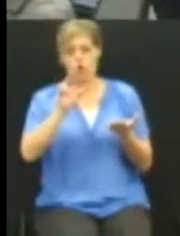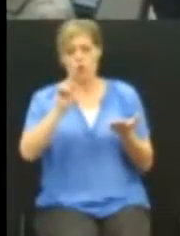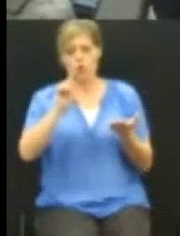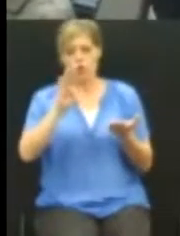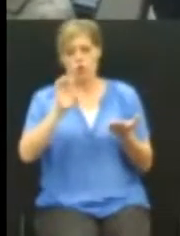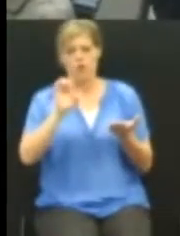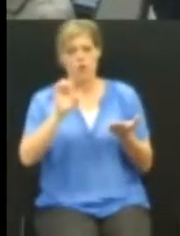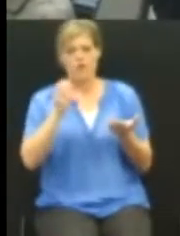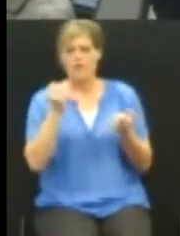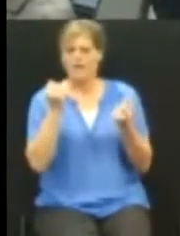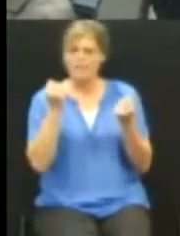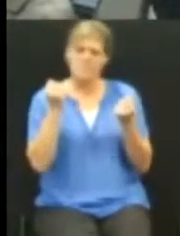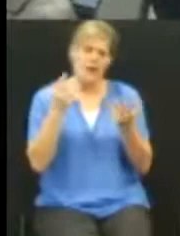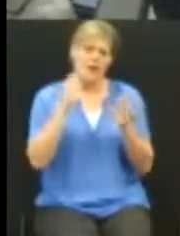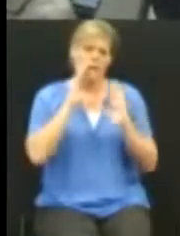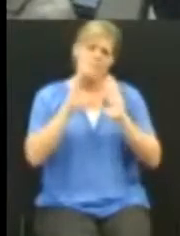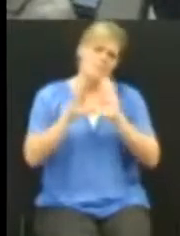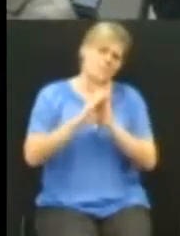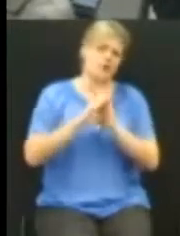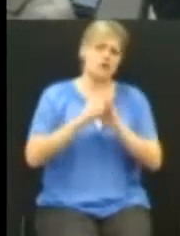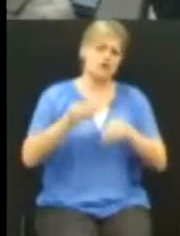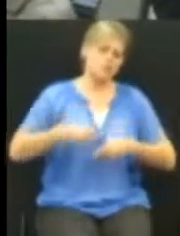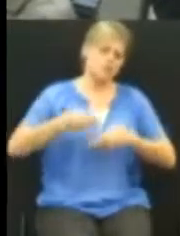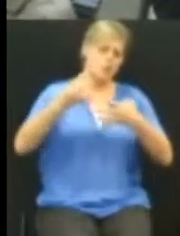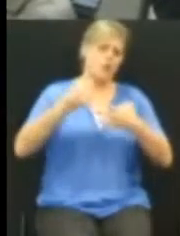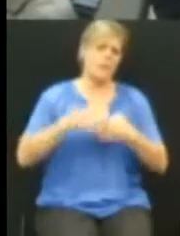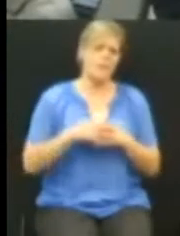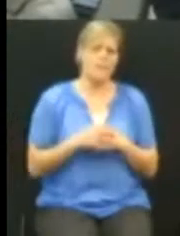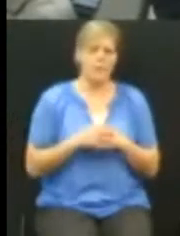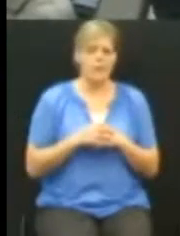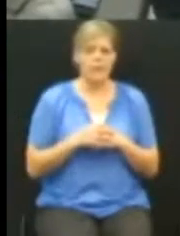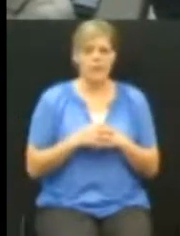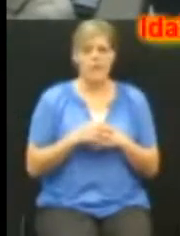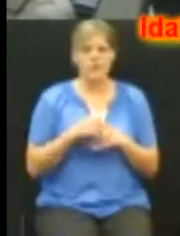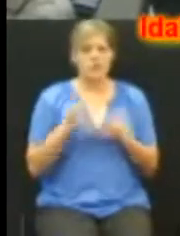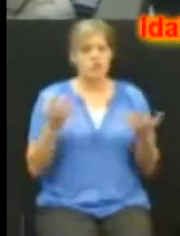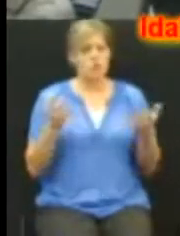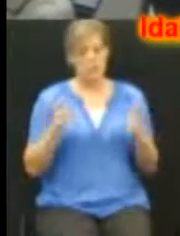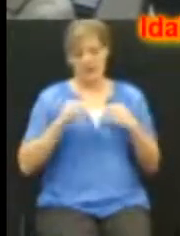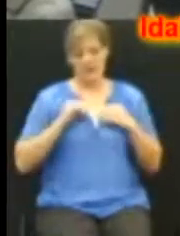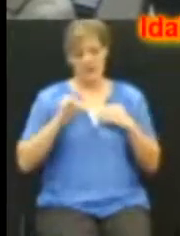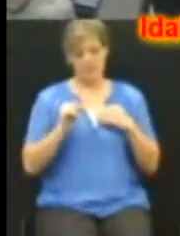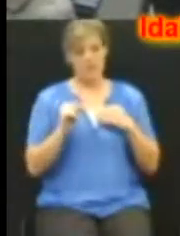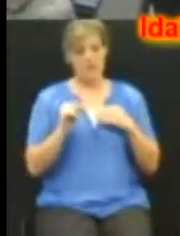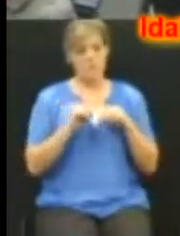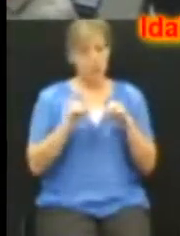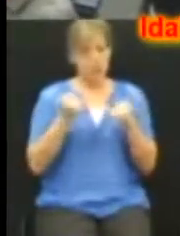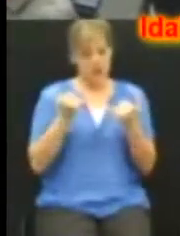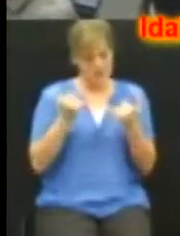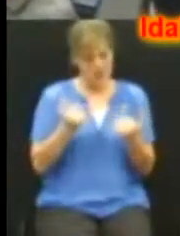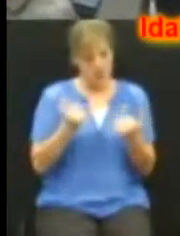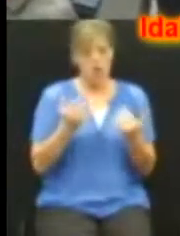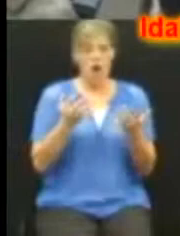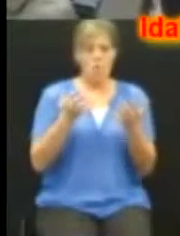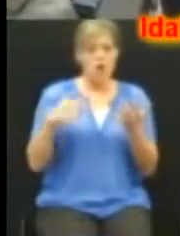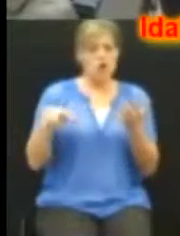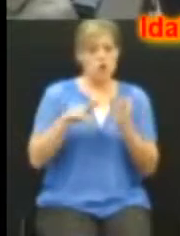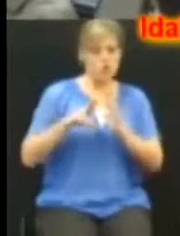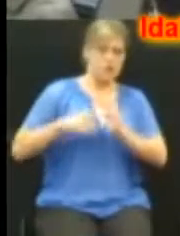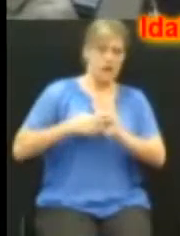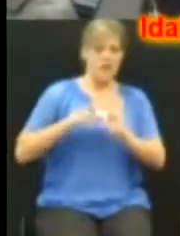got plenty of invitations. We got plenty of notices that were put up. So, you take it as it is. I will wish, right now, want to sign that complaint.